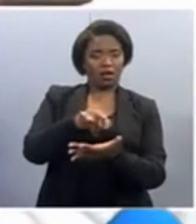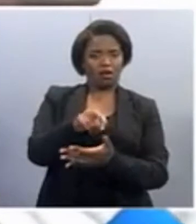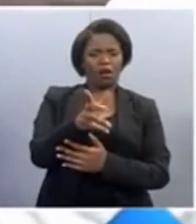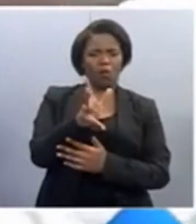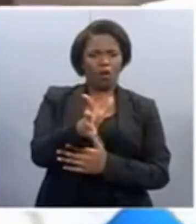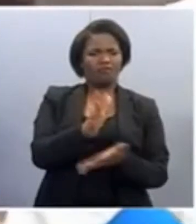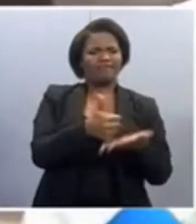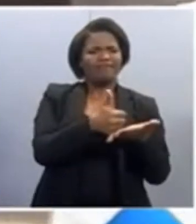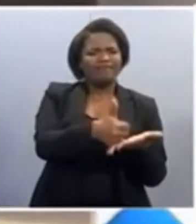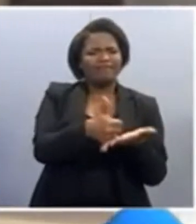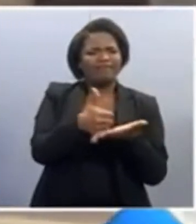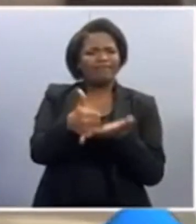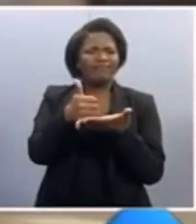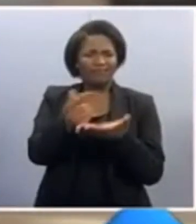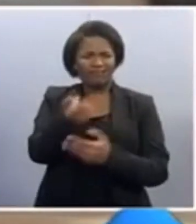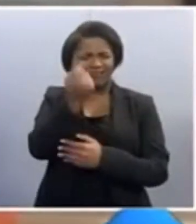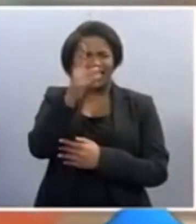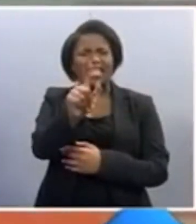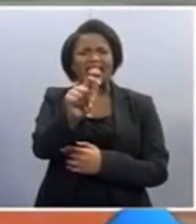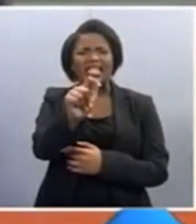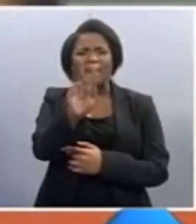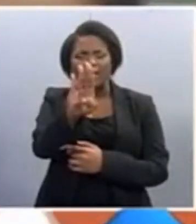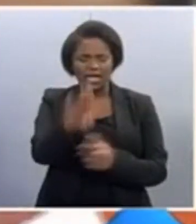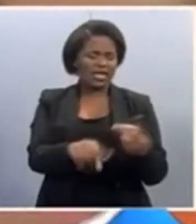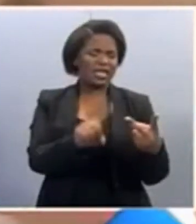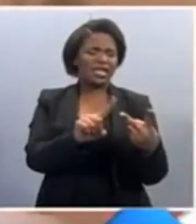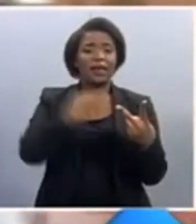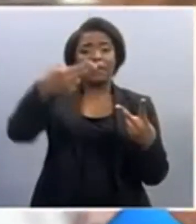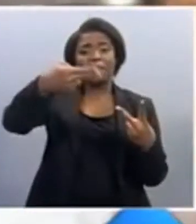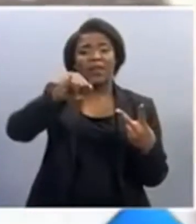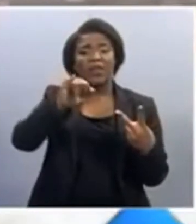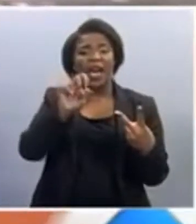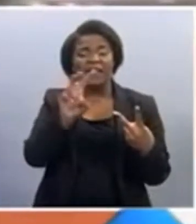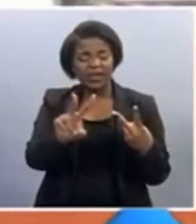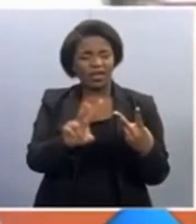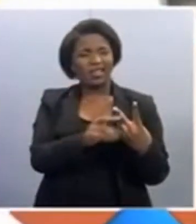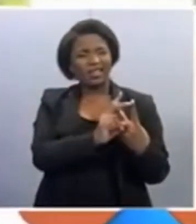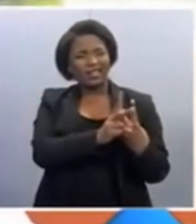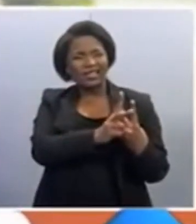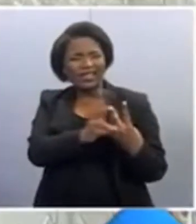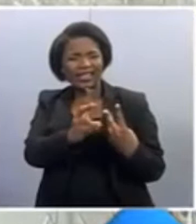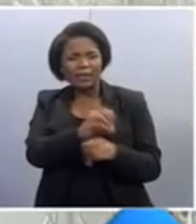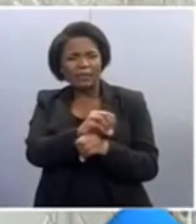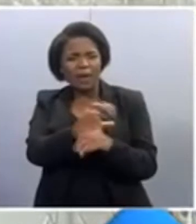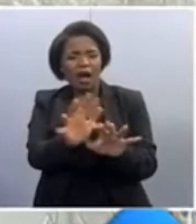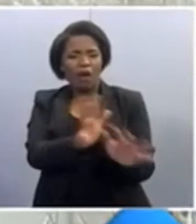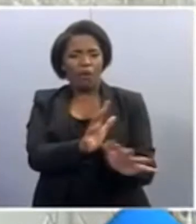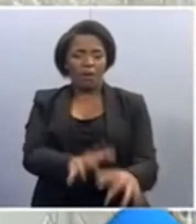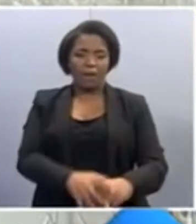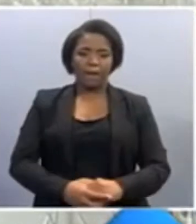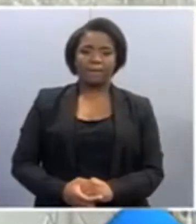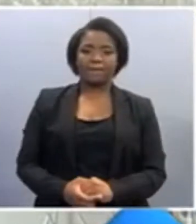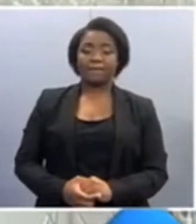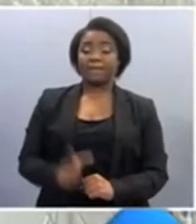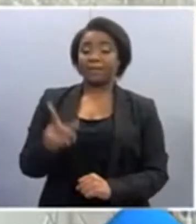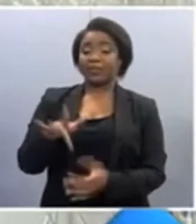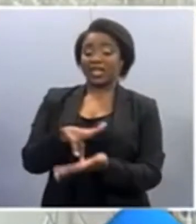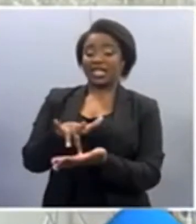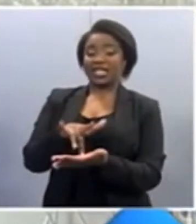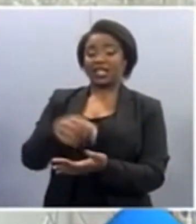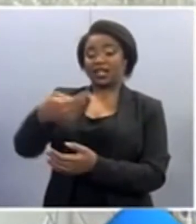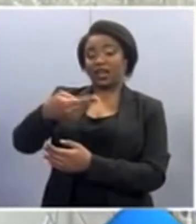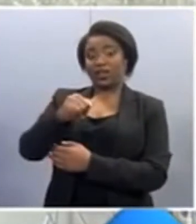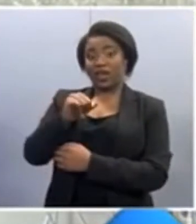assist with the understanding of TB and HIV transmission chains. We are in the epicenter of the HIV